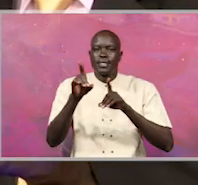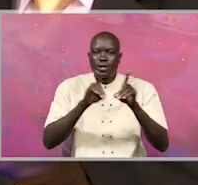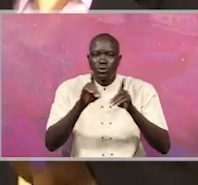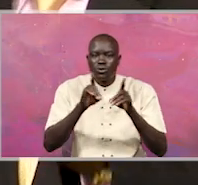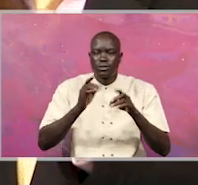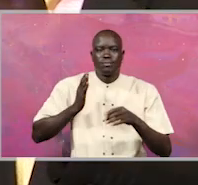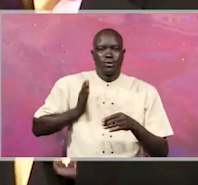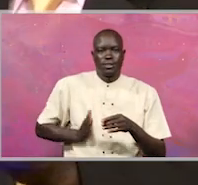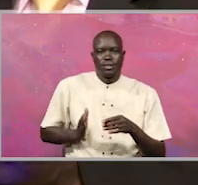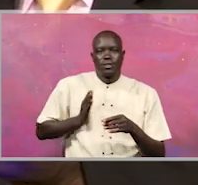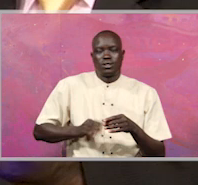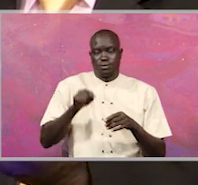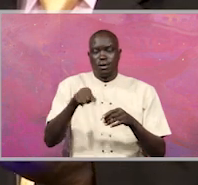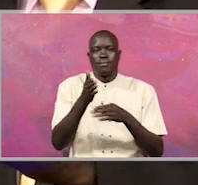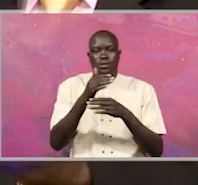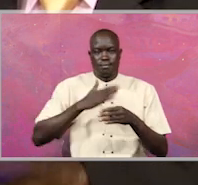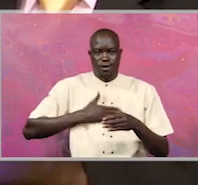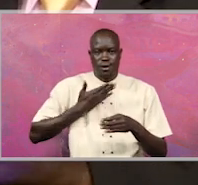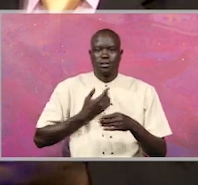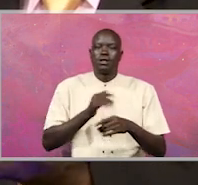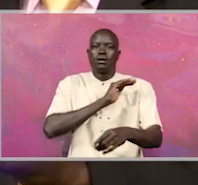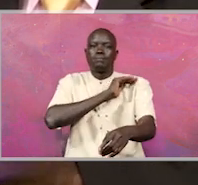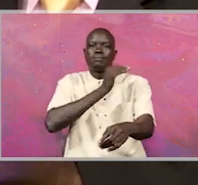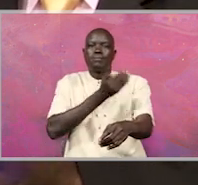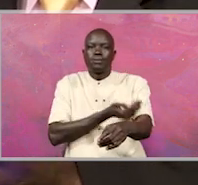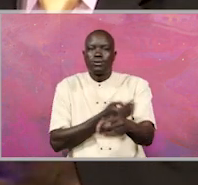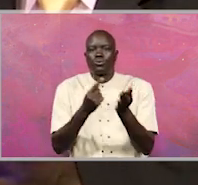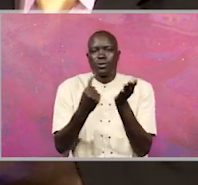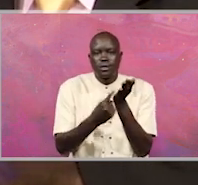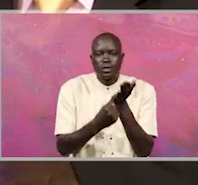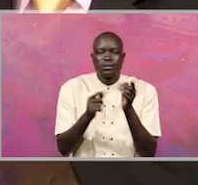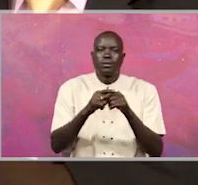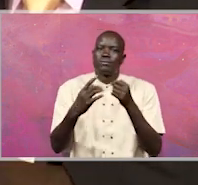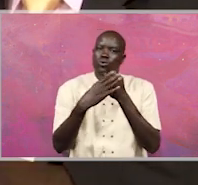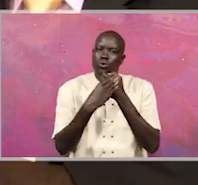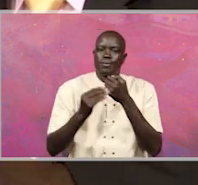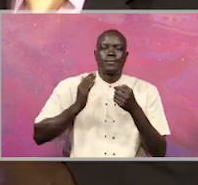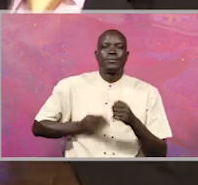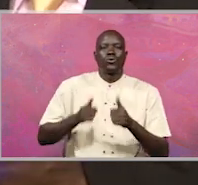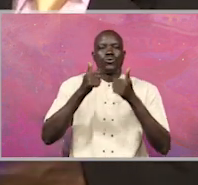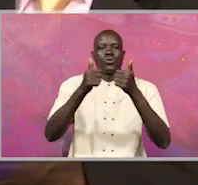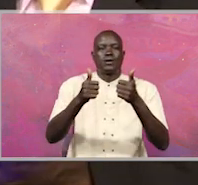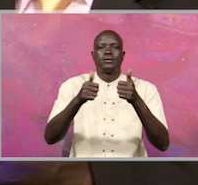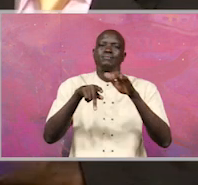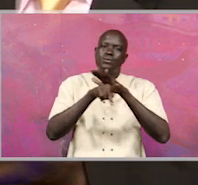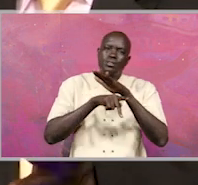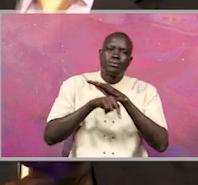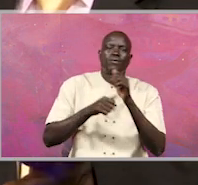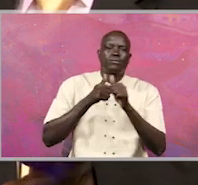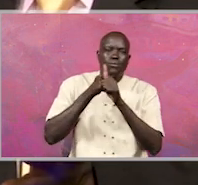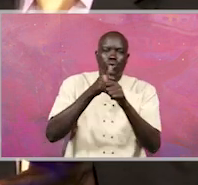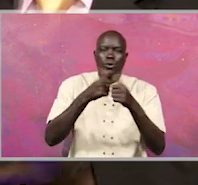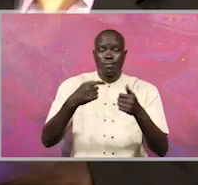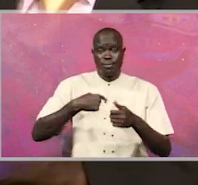is to empower Ugandans to uphold moral values and principles. And indeed, I go